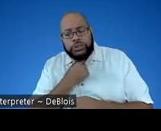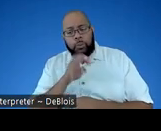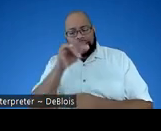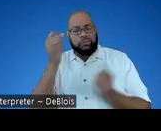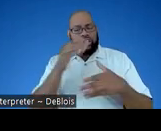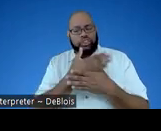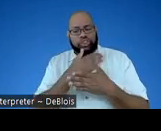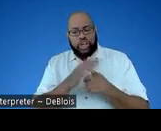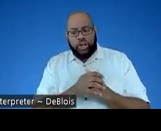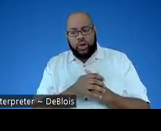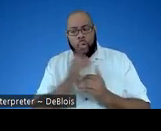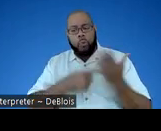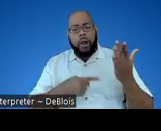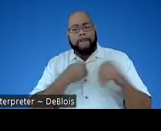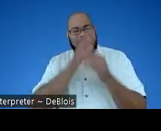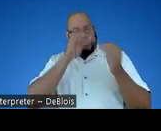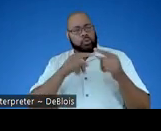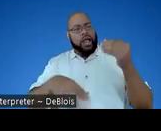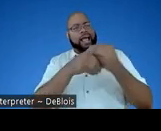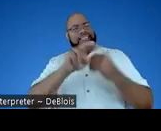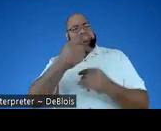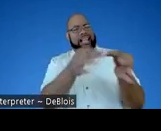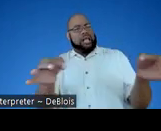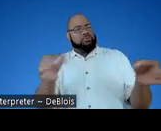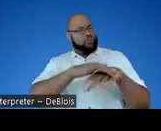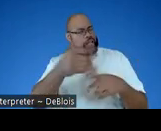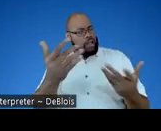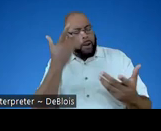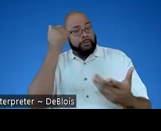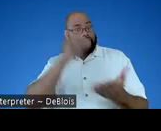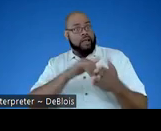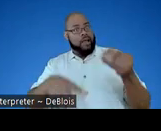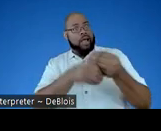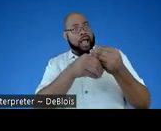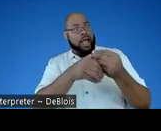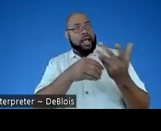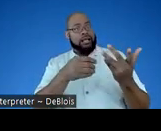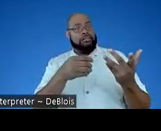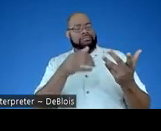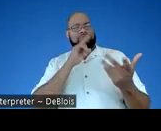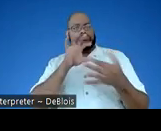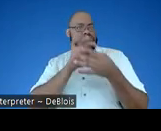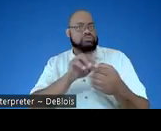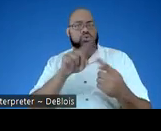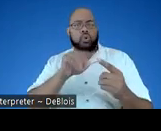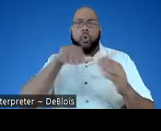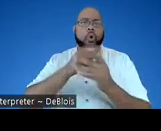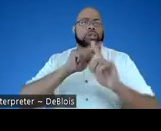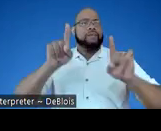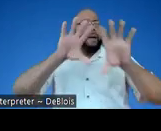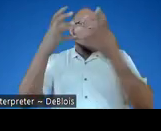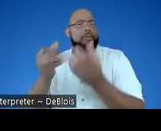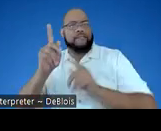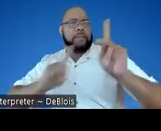you could share what made the decision to add the second language on there, because that adds and taps into a whole different population of